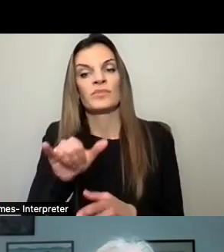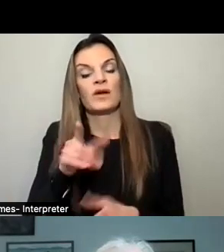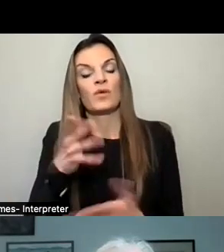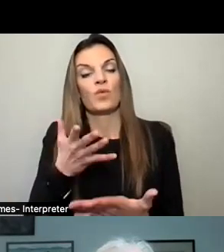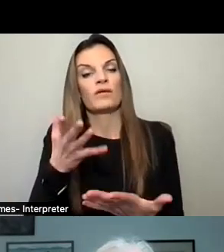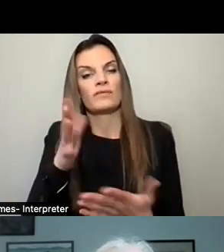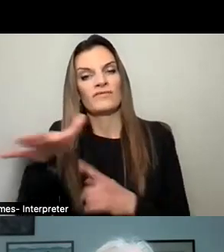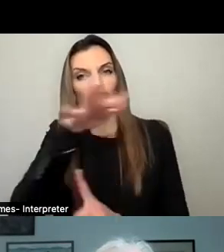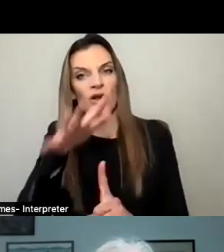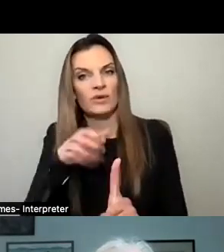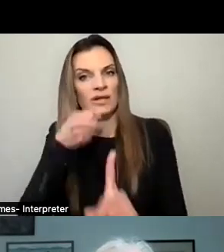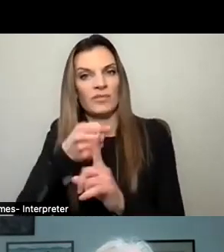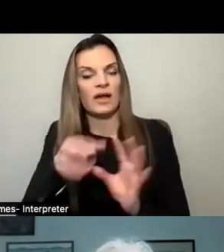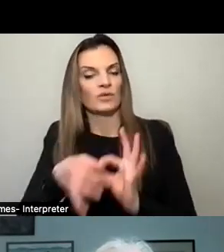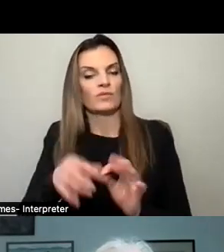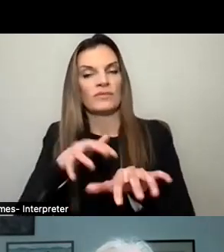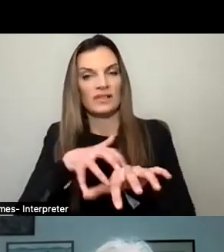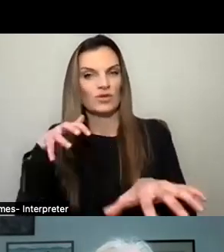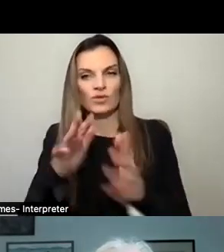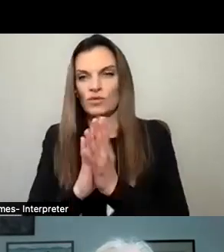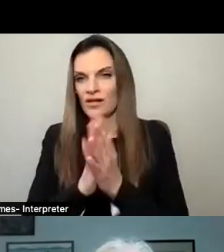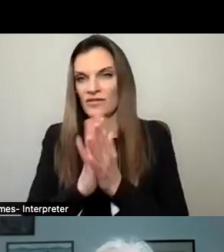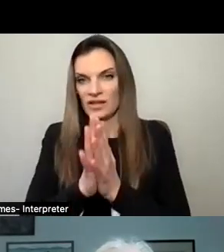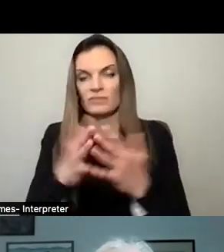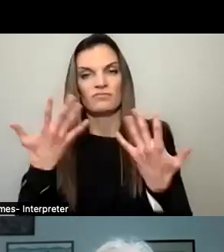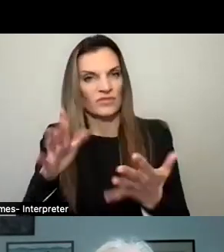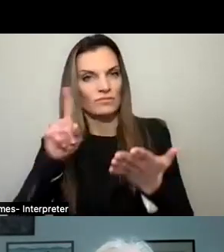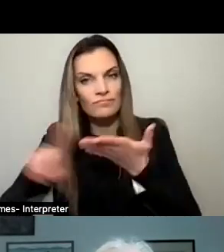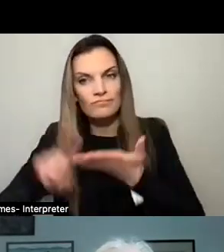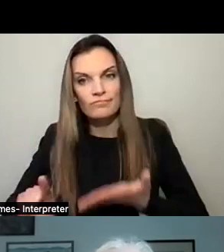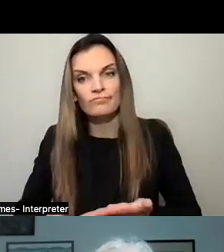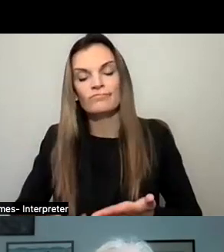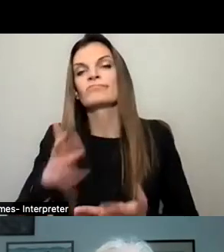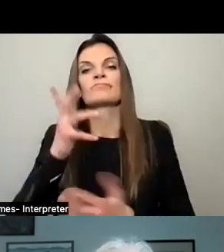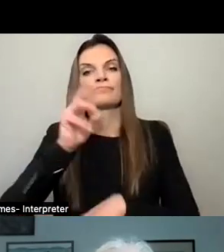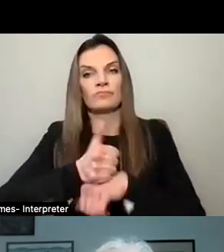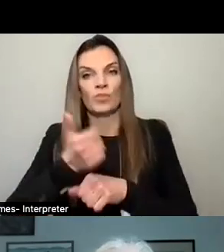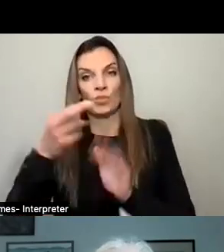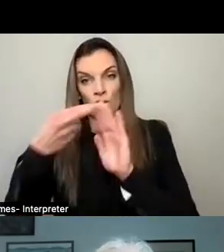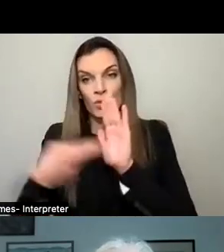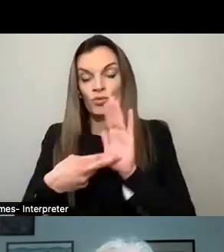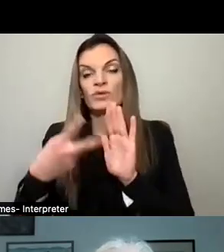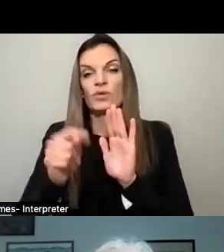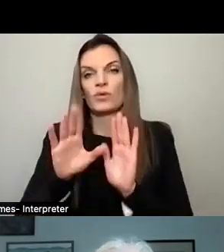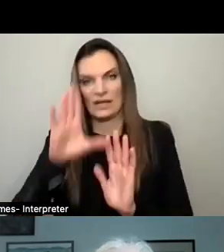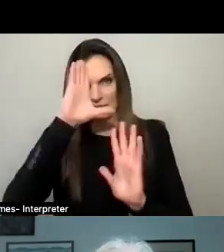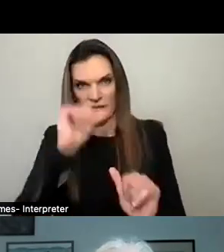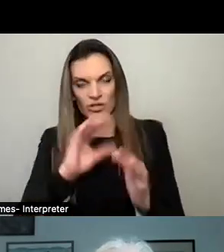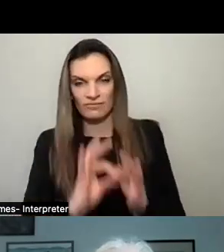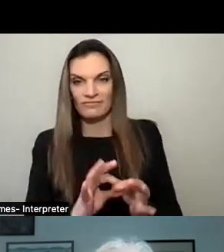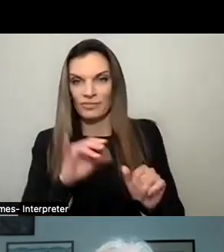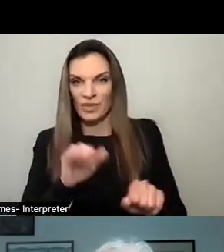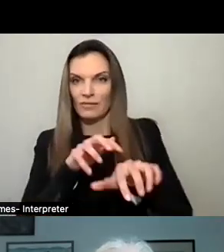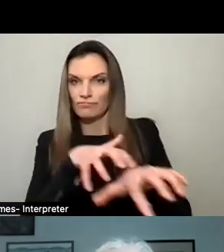for the traffic as part of that process. They set up rules and expectations for it. So as we